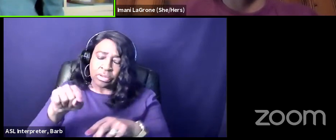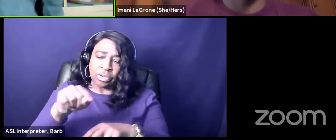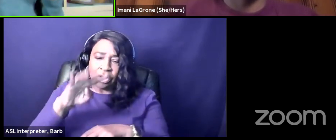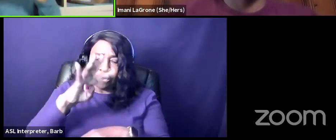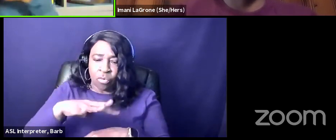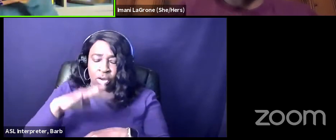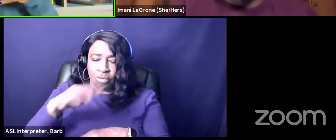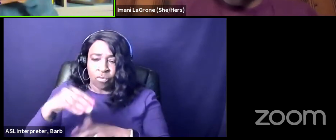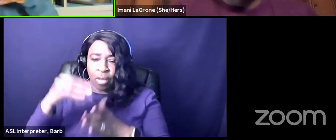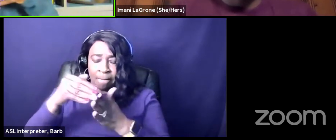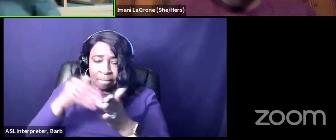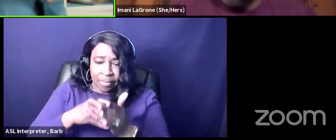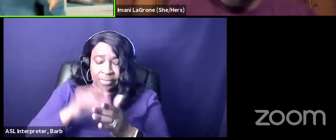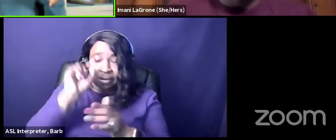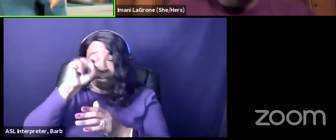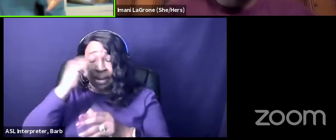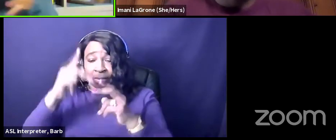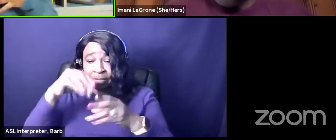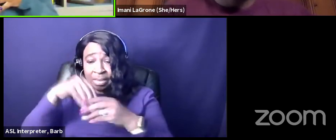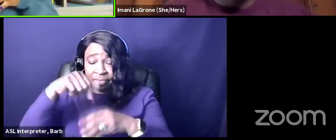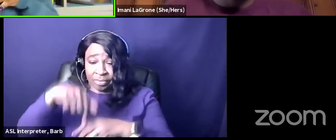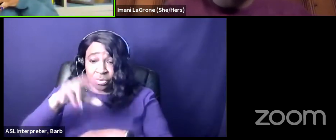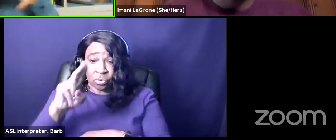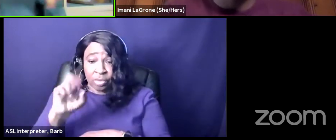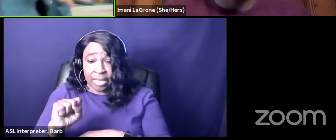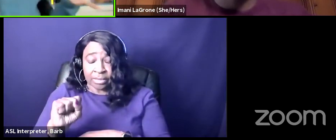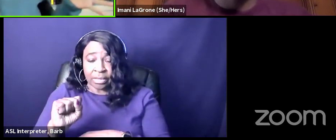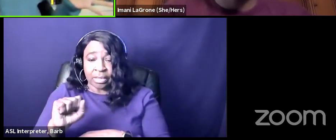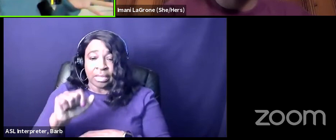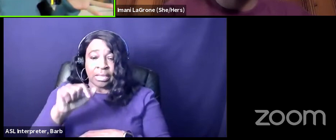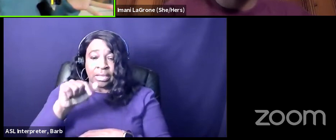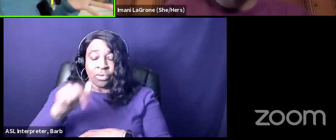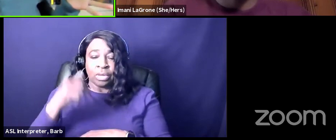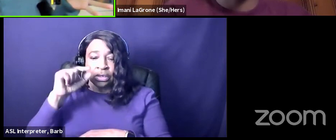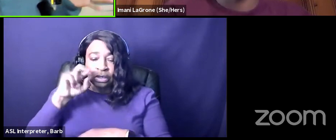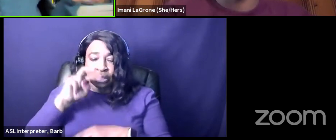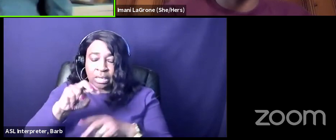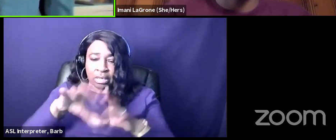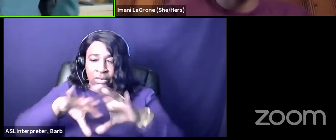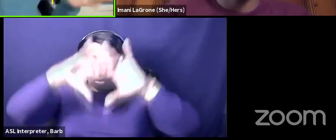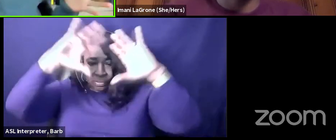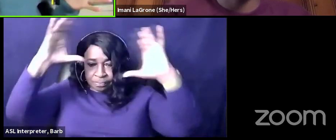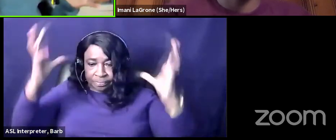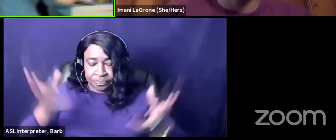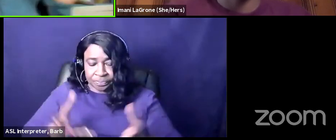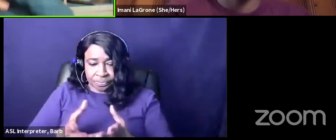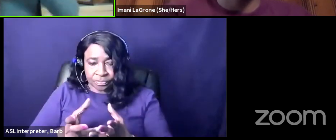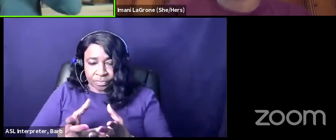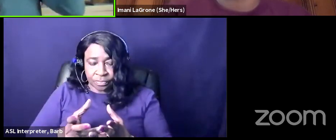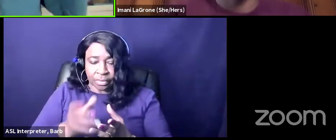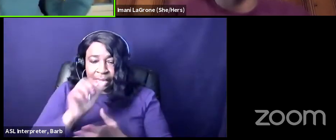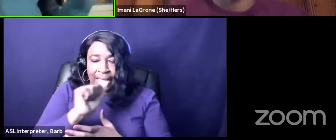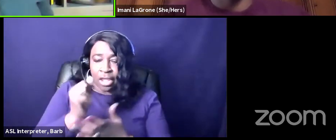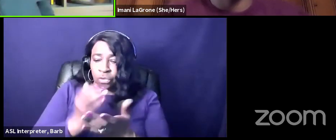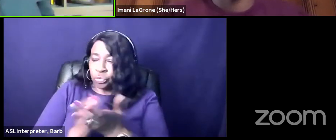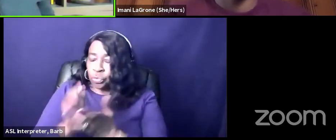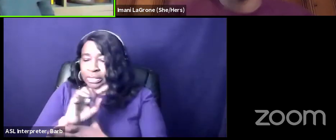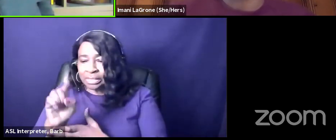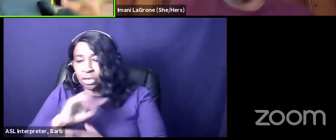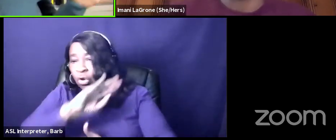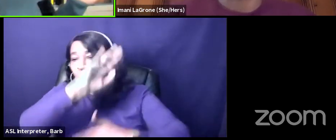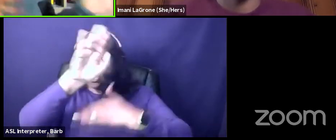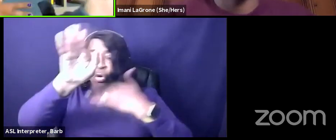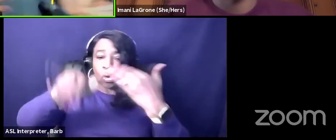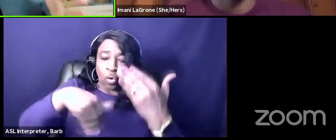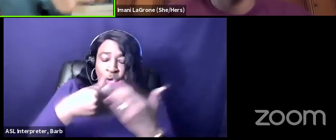folks in this country with black americans we're looking at the entire orchard a through z all the trees